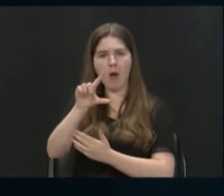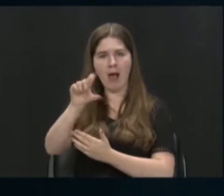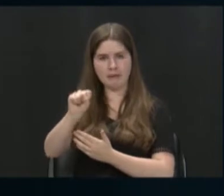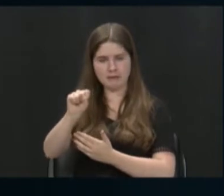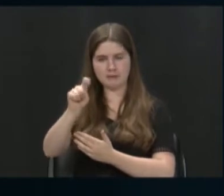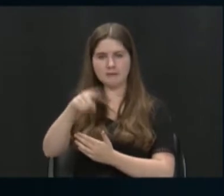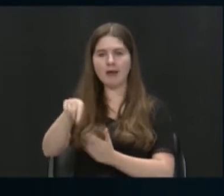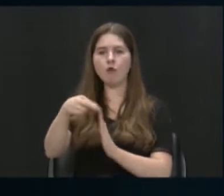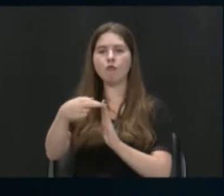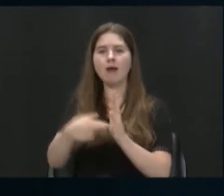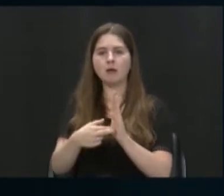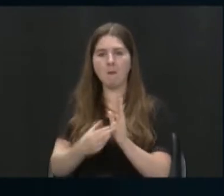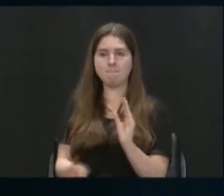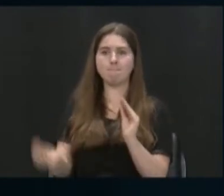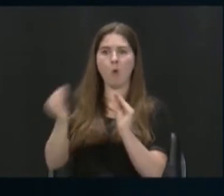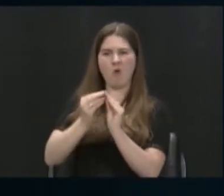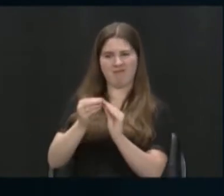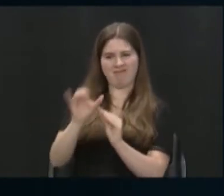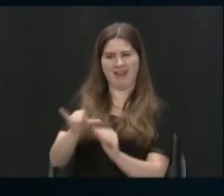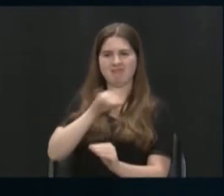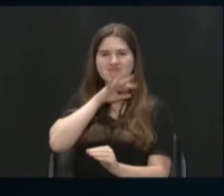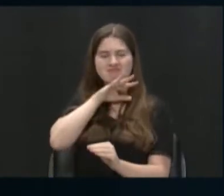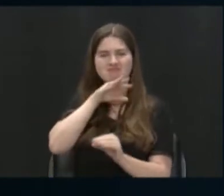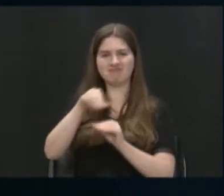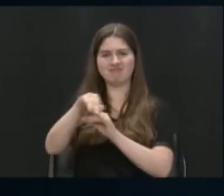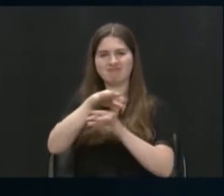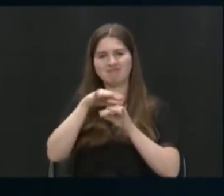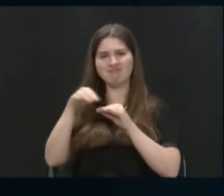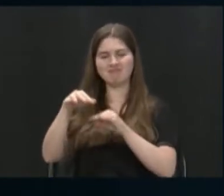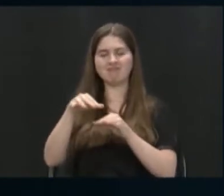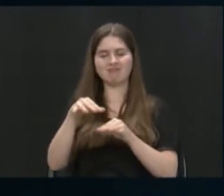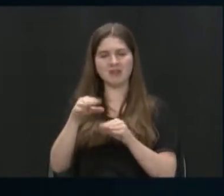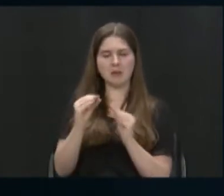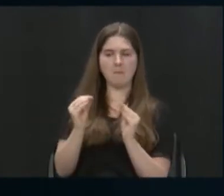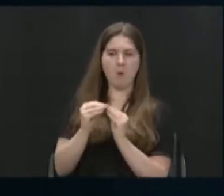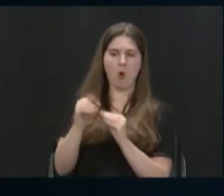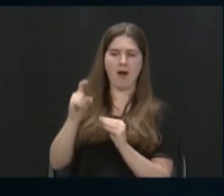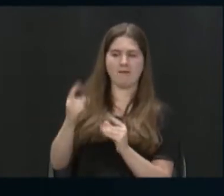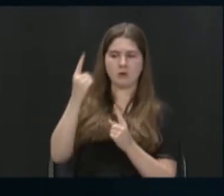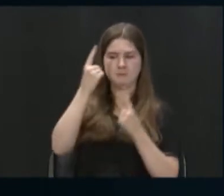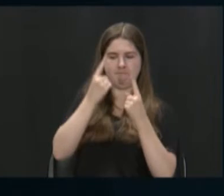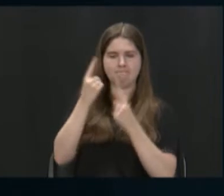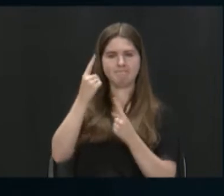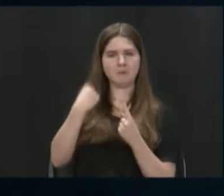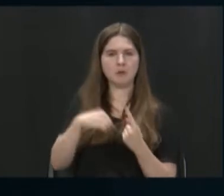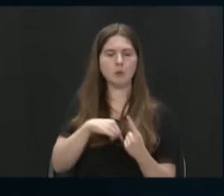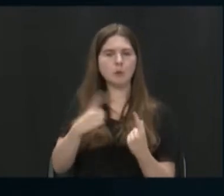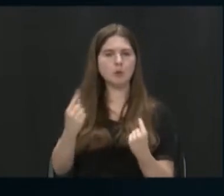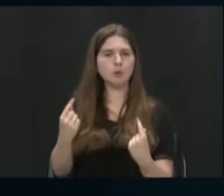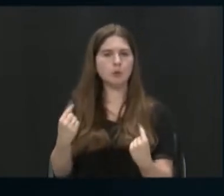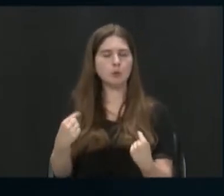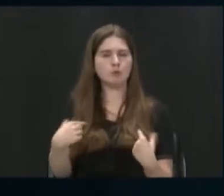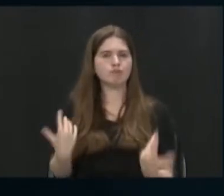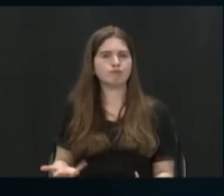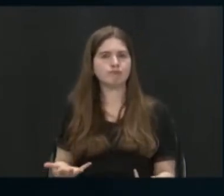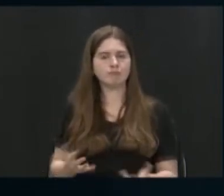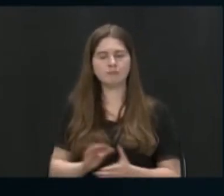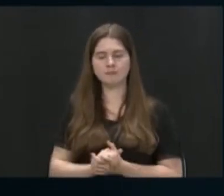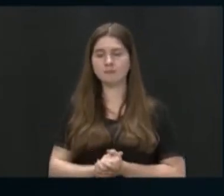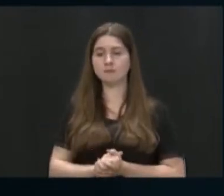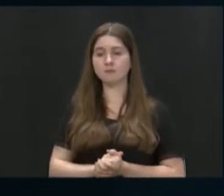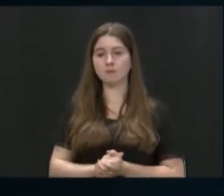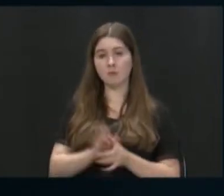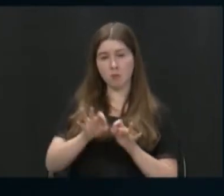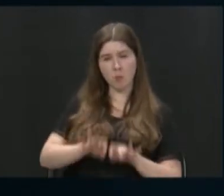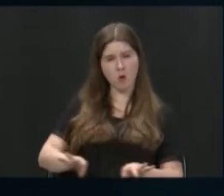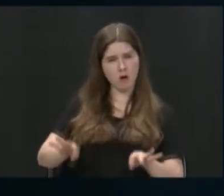with higher levels of PFAS, and so then there's some mitigation that's got to be considered and what are we going to do about it. And more importantly, perhaps, how do